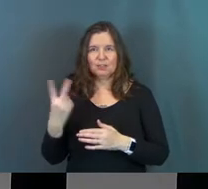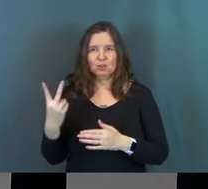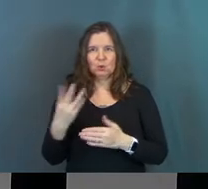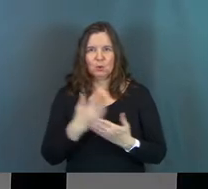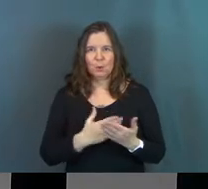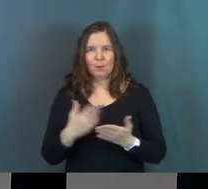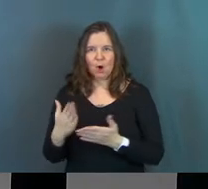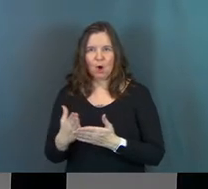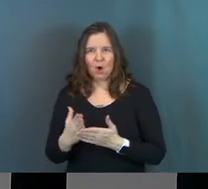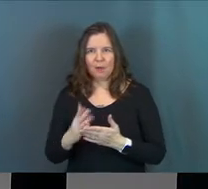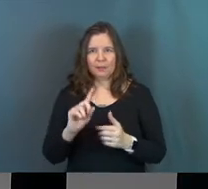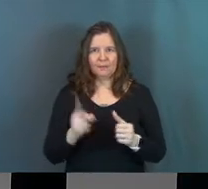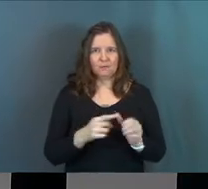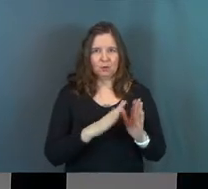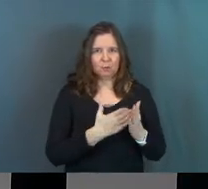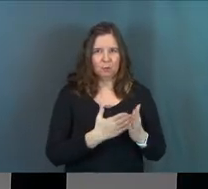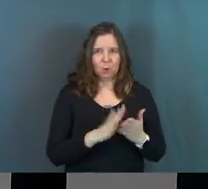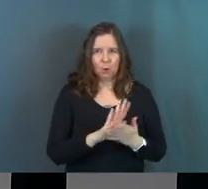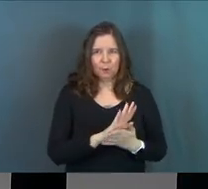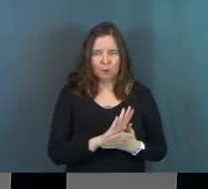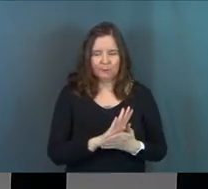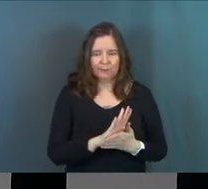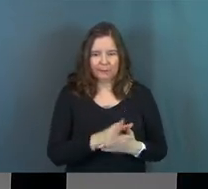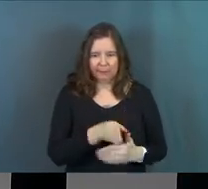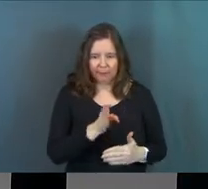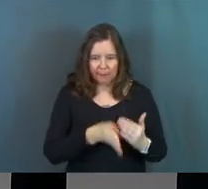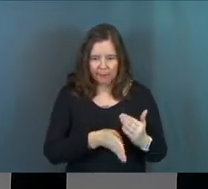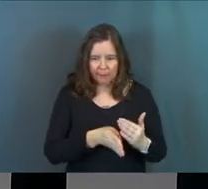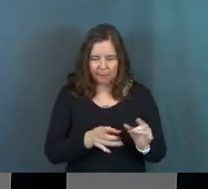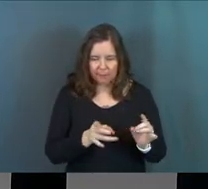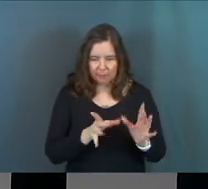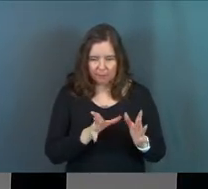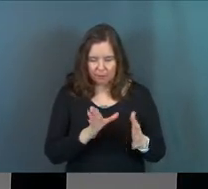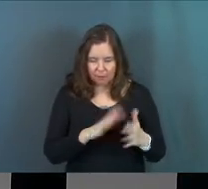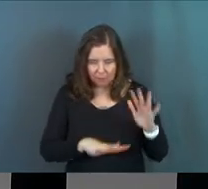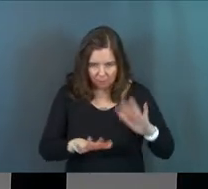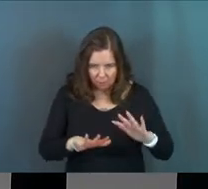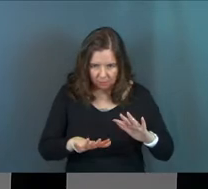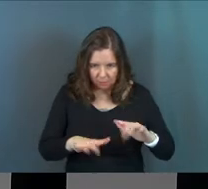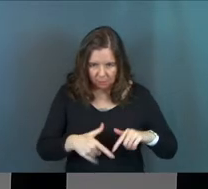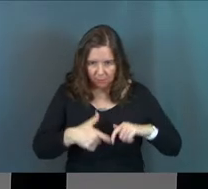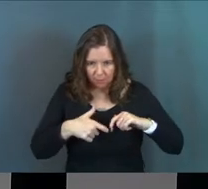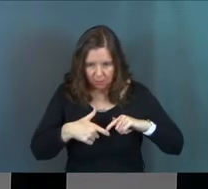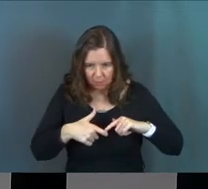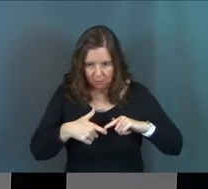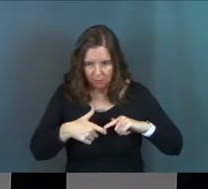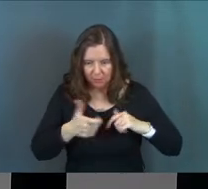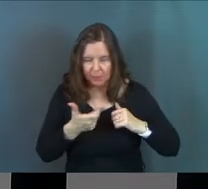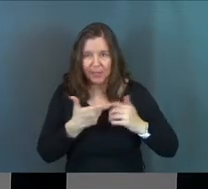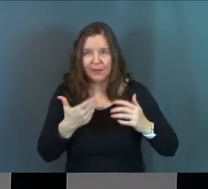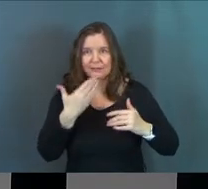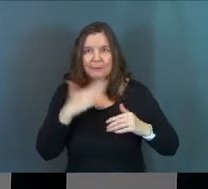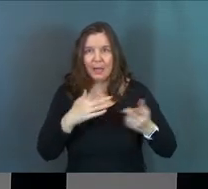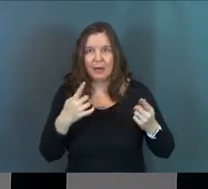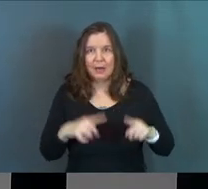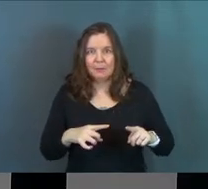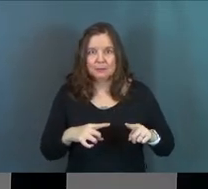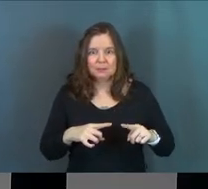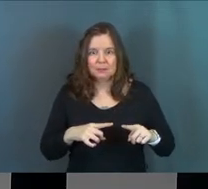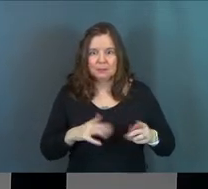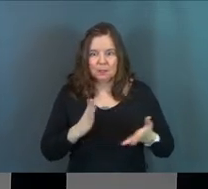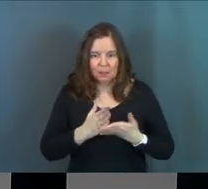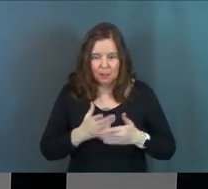ending, you know what I'm talking about? Where you're like, the first part of the ending, the first movie in the series is like, everything bad happens.